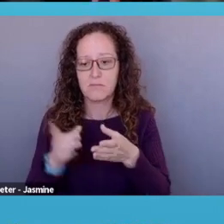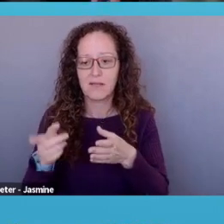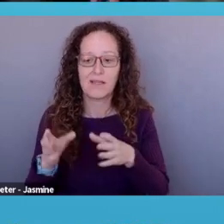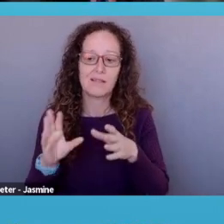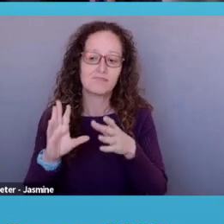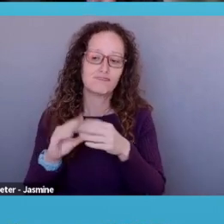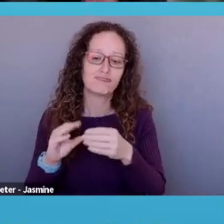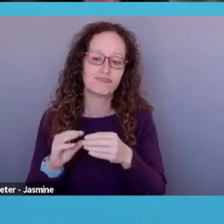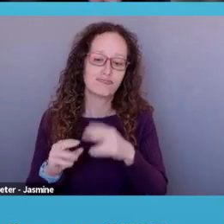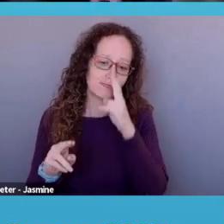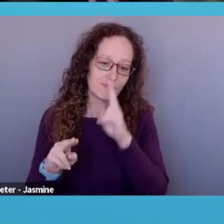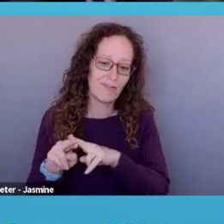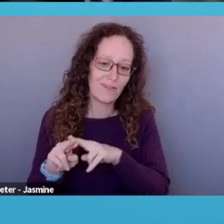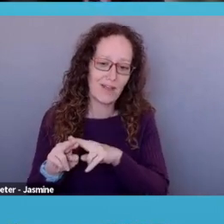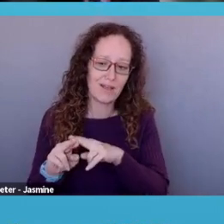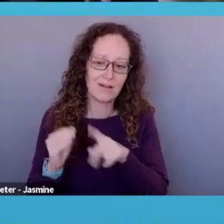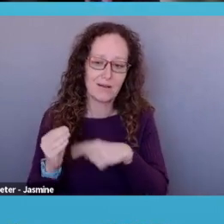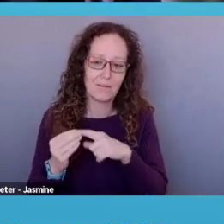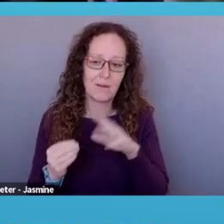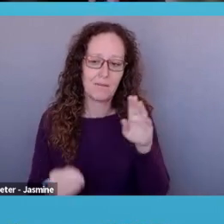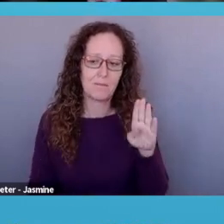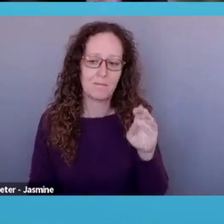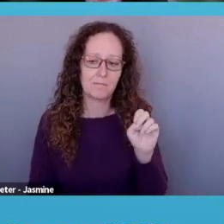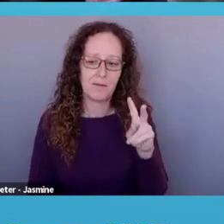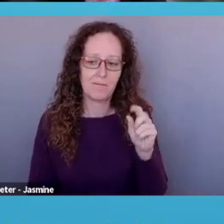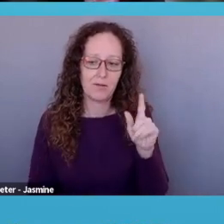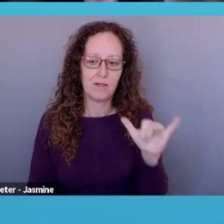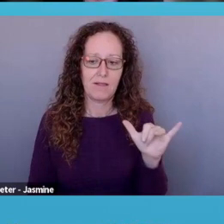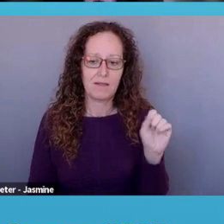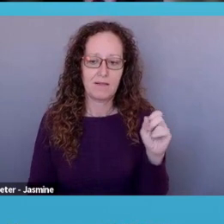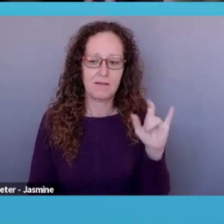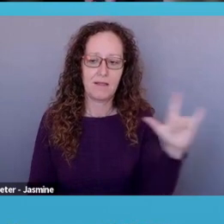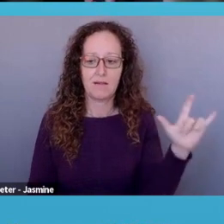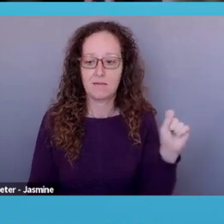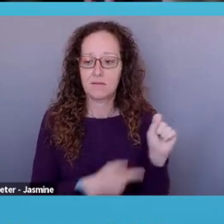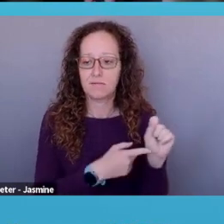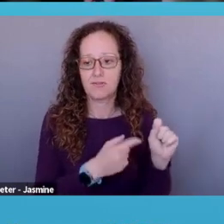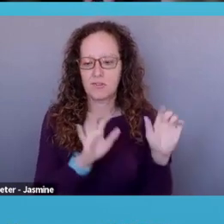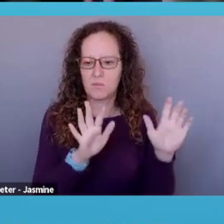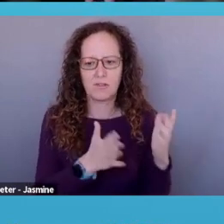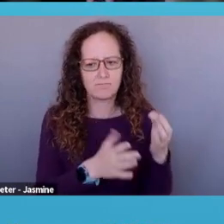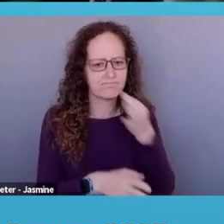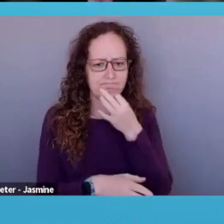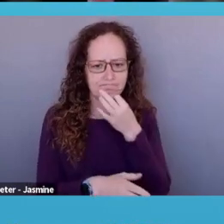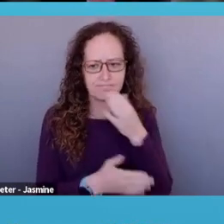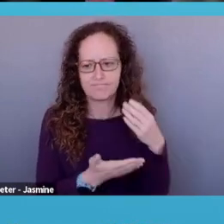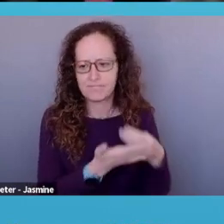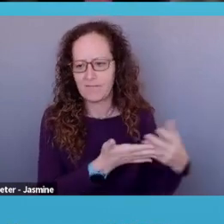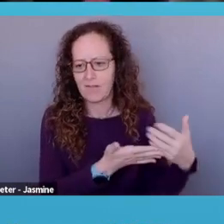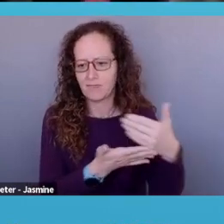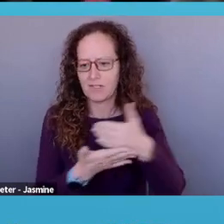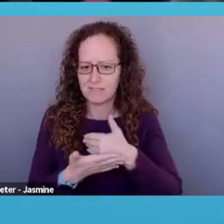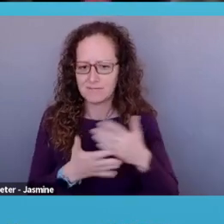about, uh, Beverly Sills and what a great fundraiser she was. And, um, there are some very, very,